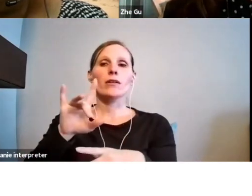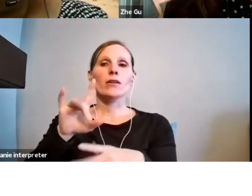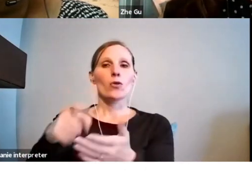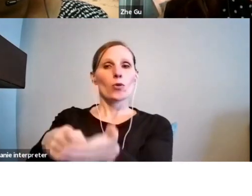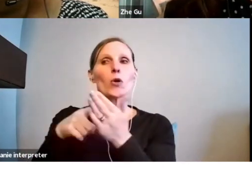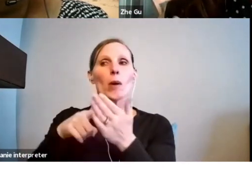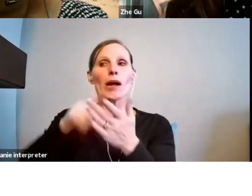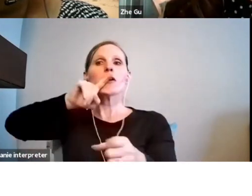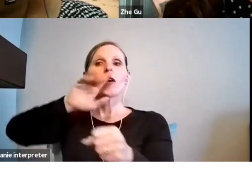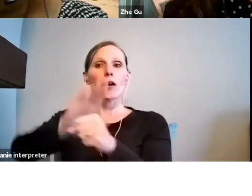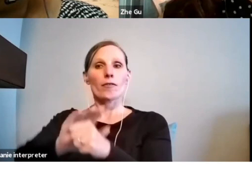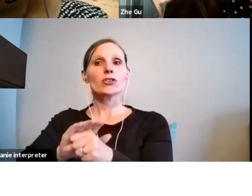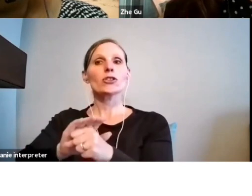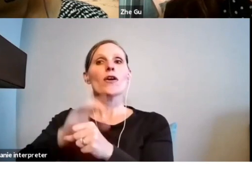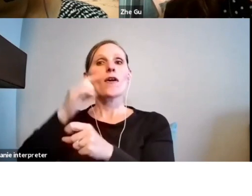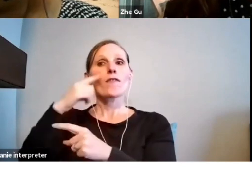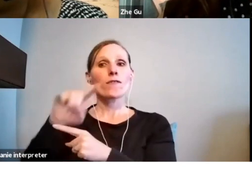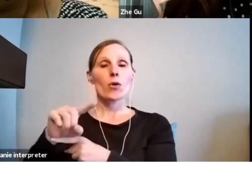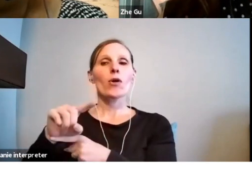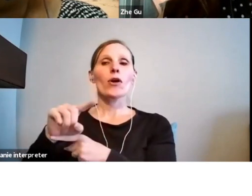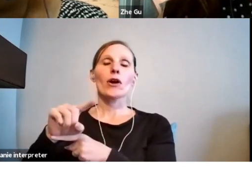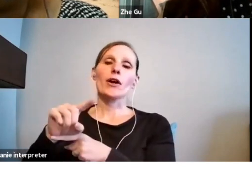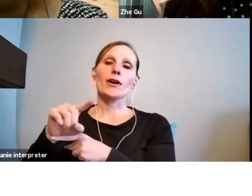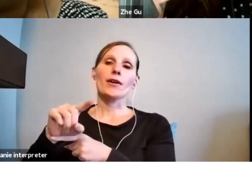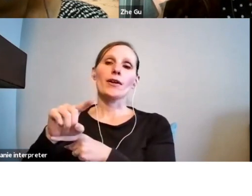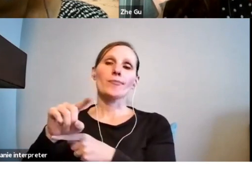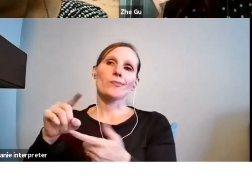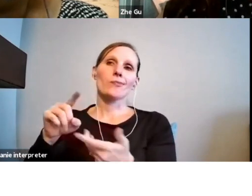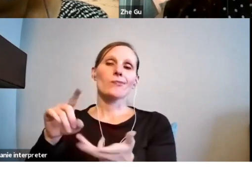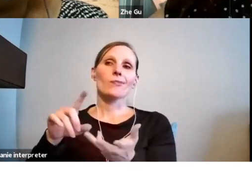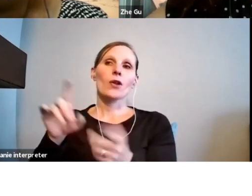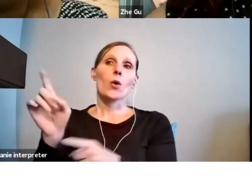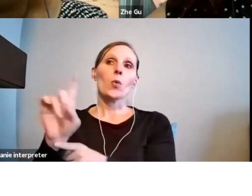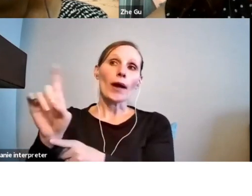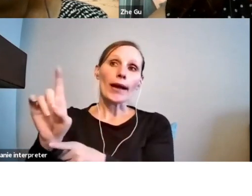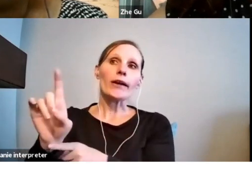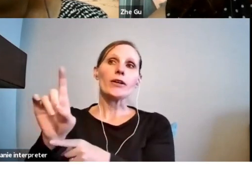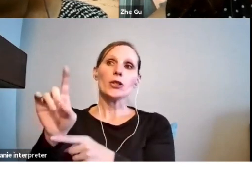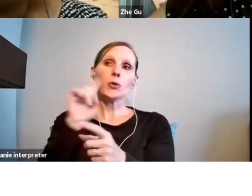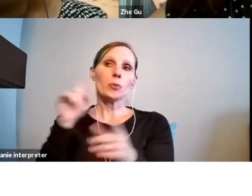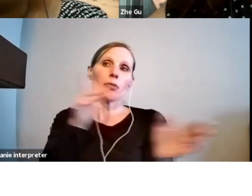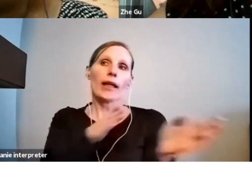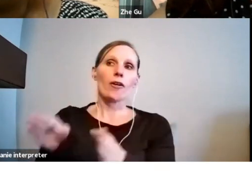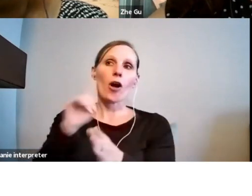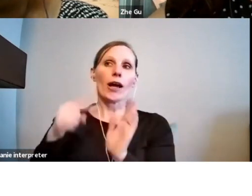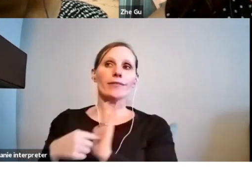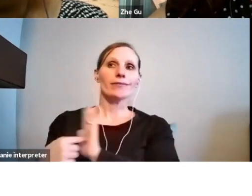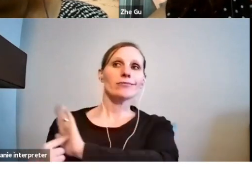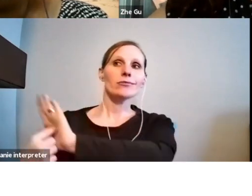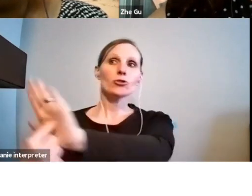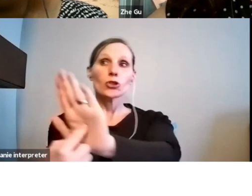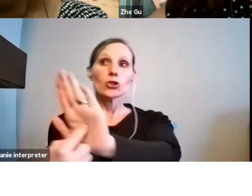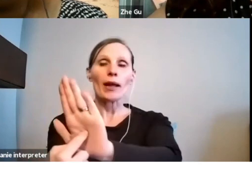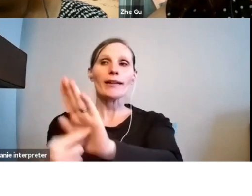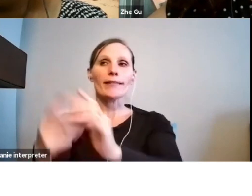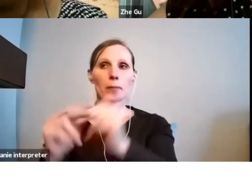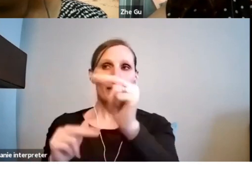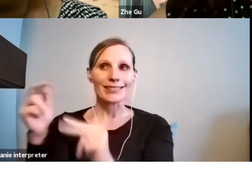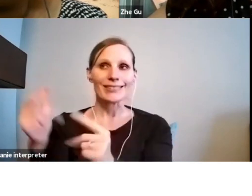of, uh, presentation opportunity, um, but it's not required in, um, in the creation program.